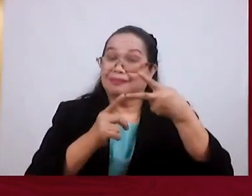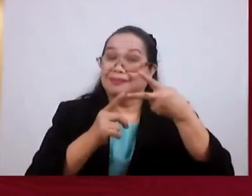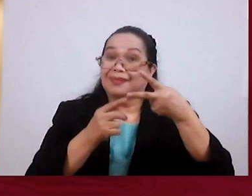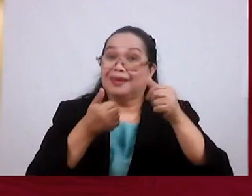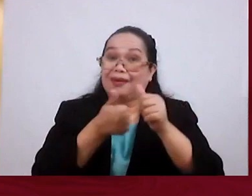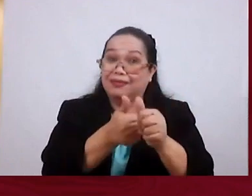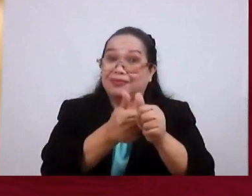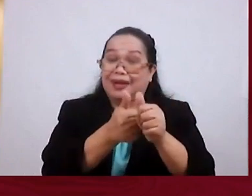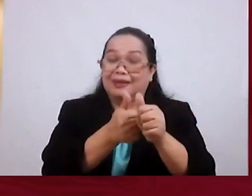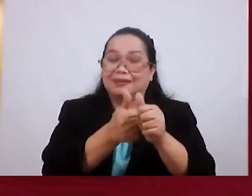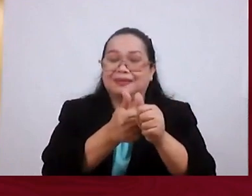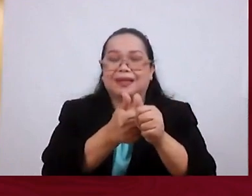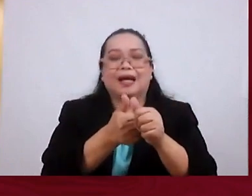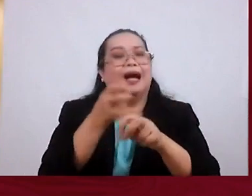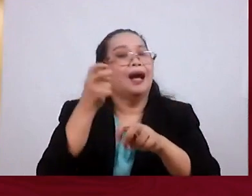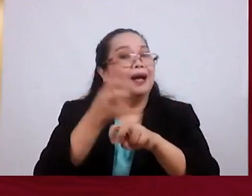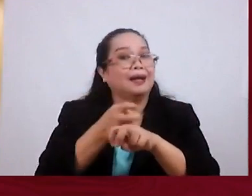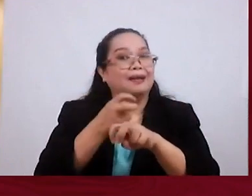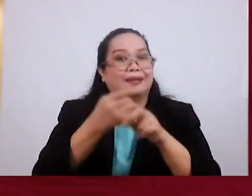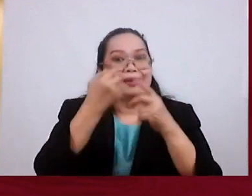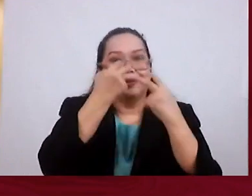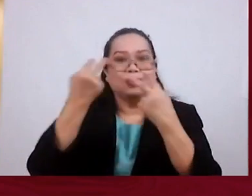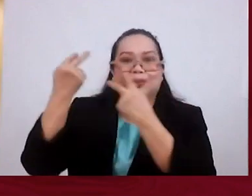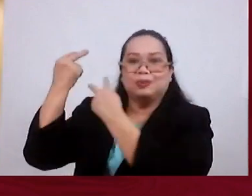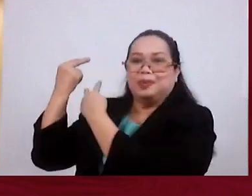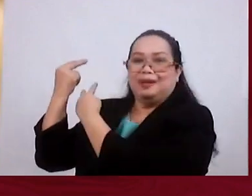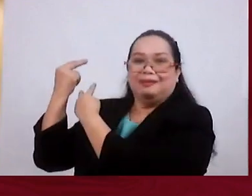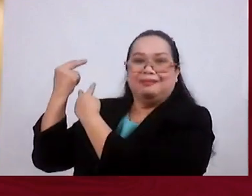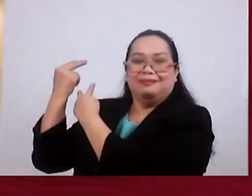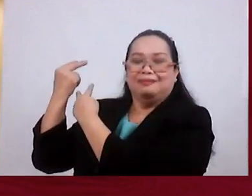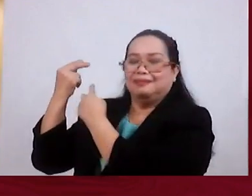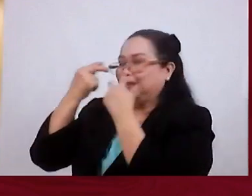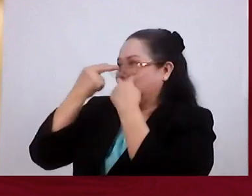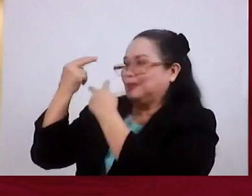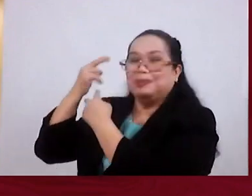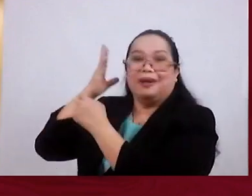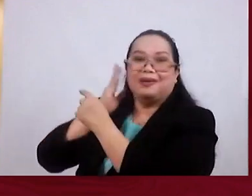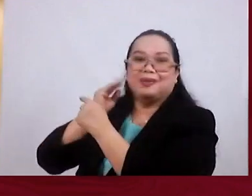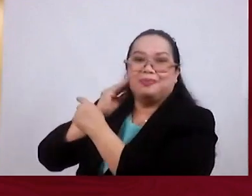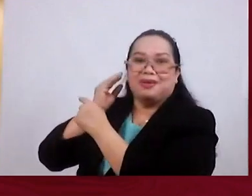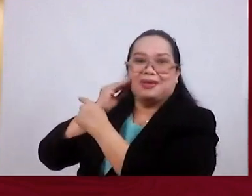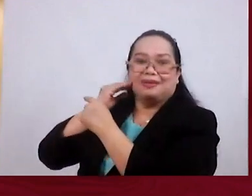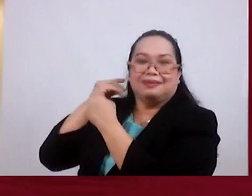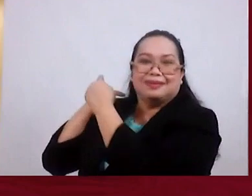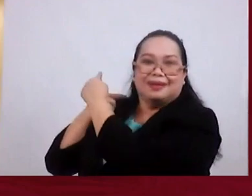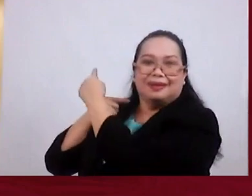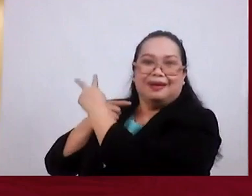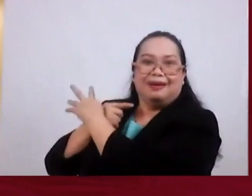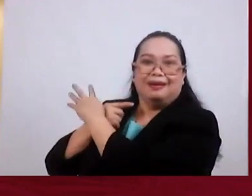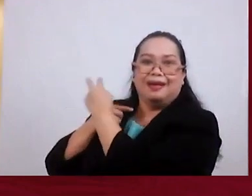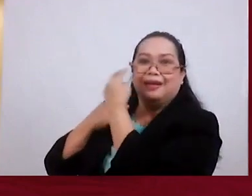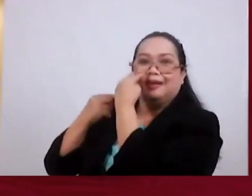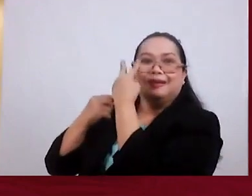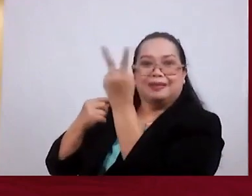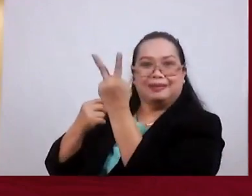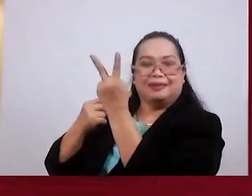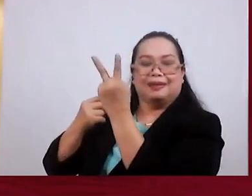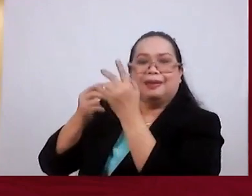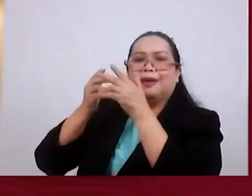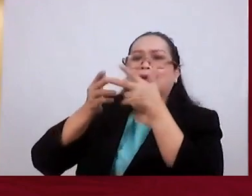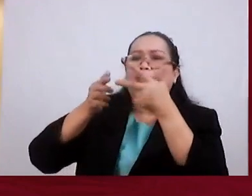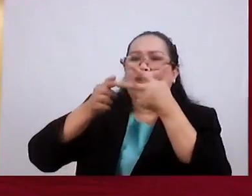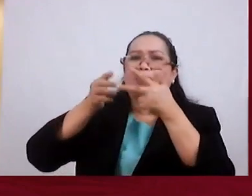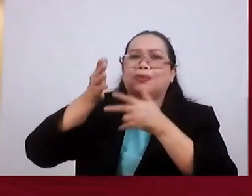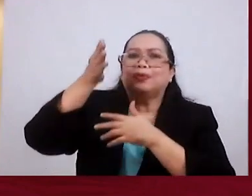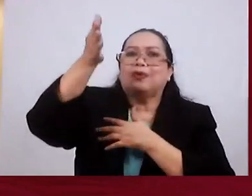Christ Seems Too Hard Look Back Look Back And Then See In The Present How